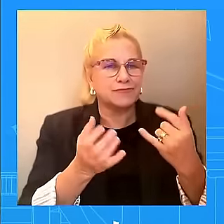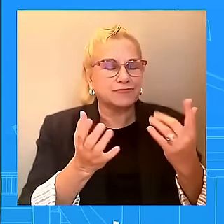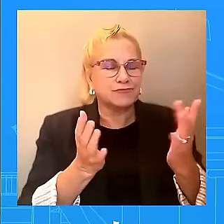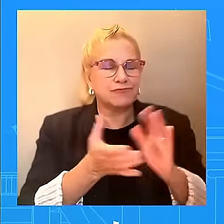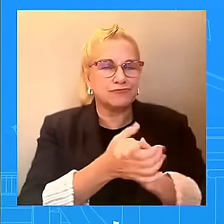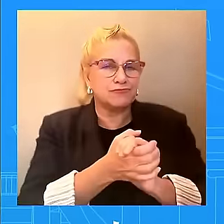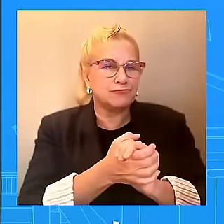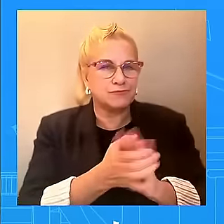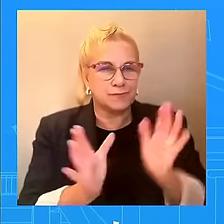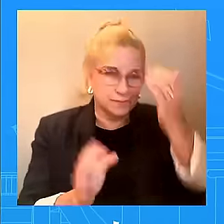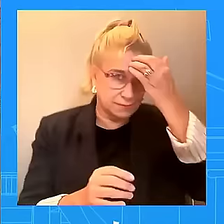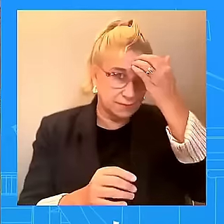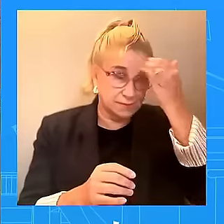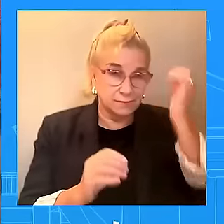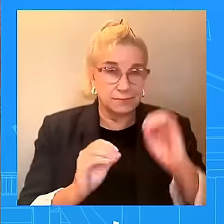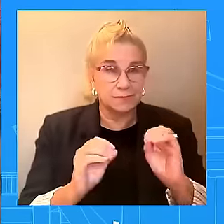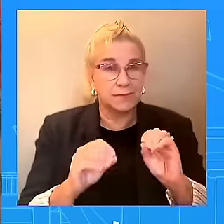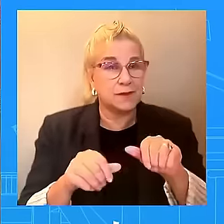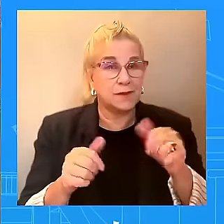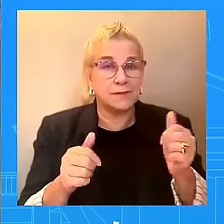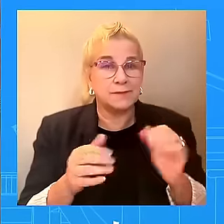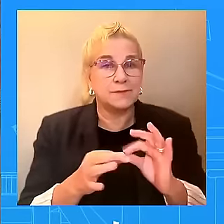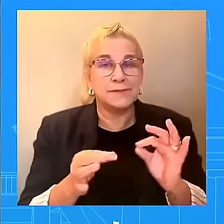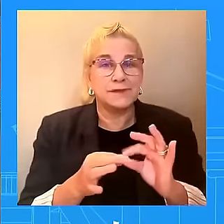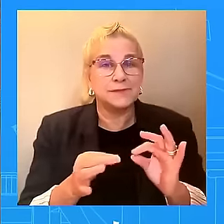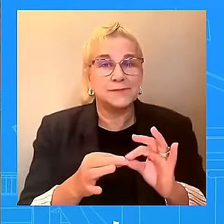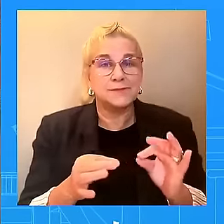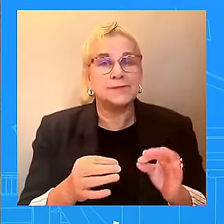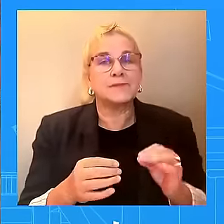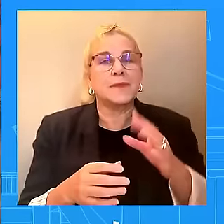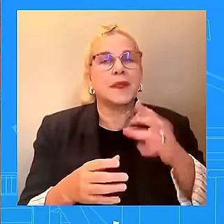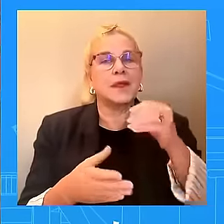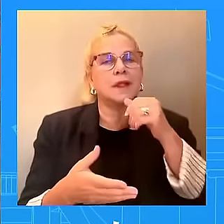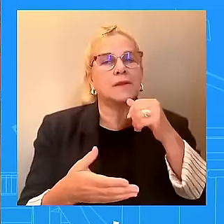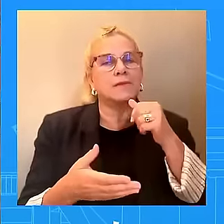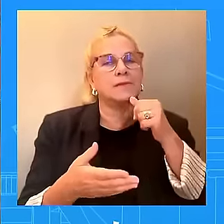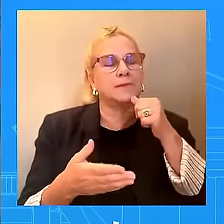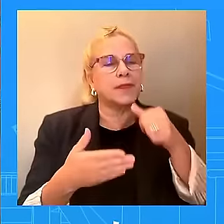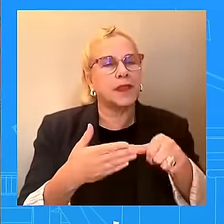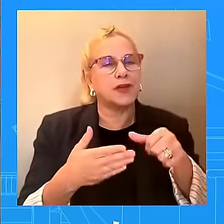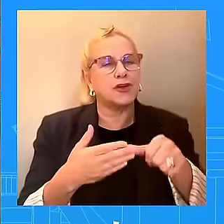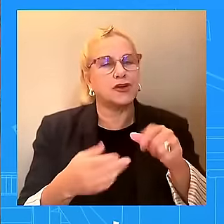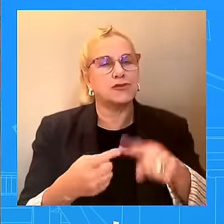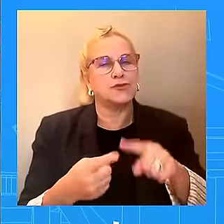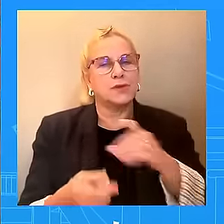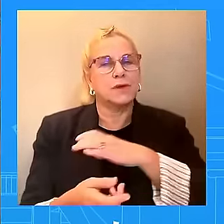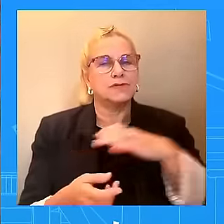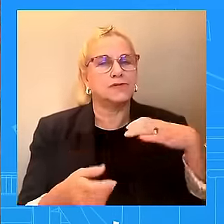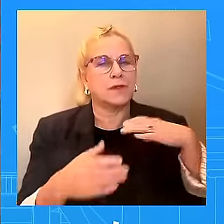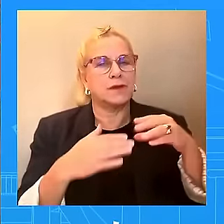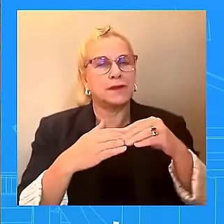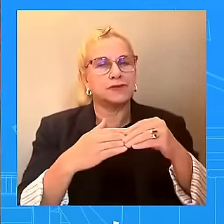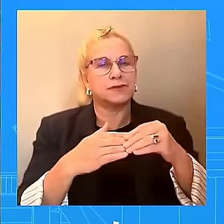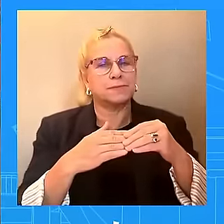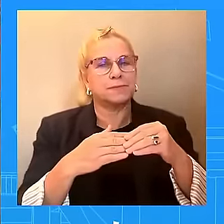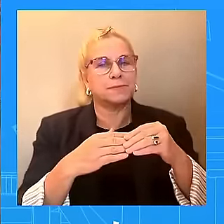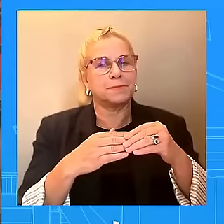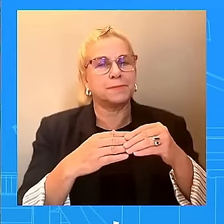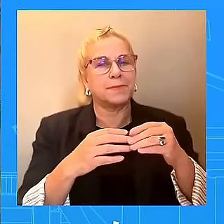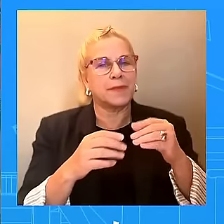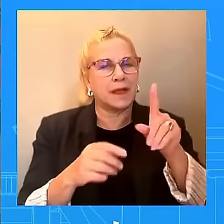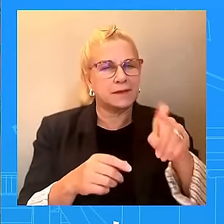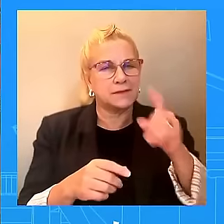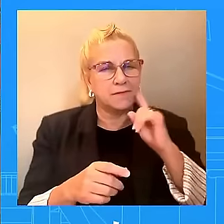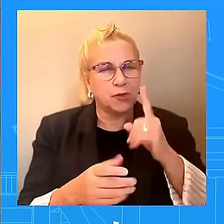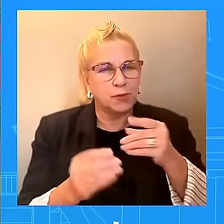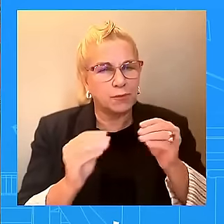leadership asking them to add additional funding to the disaster relief effort. And I wondered if there was any more conversations